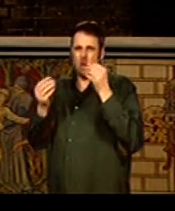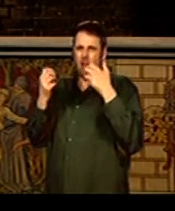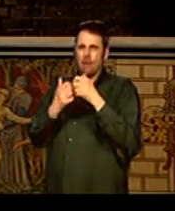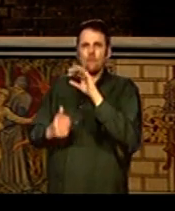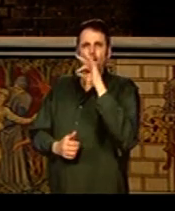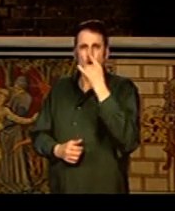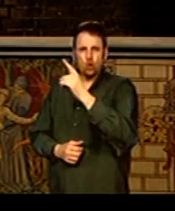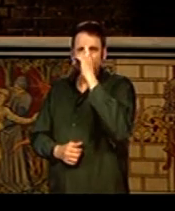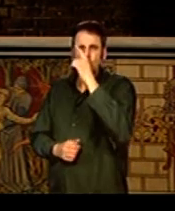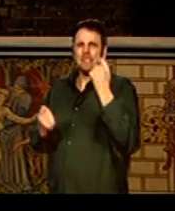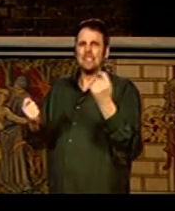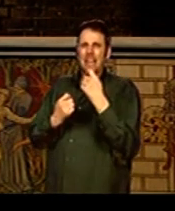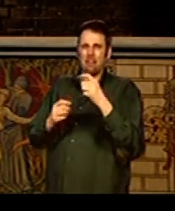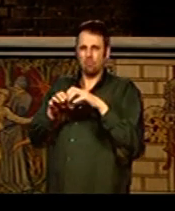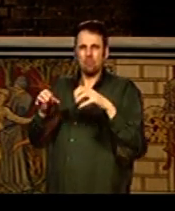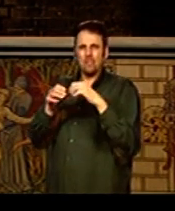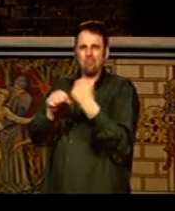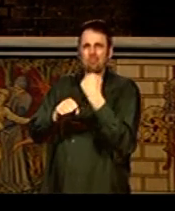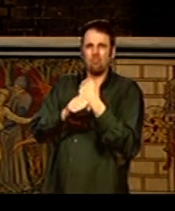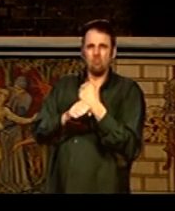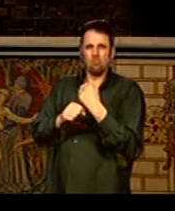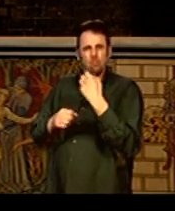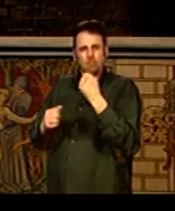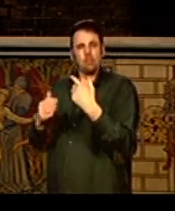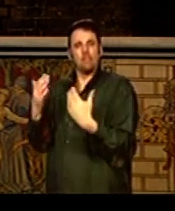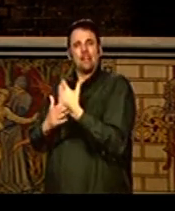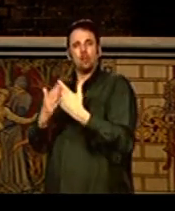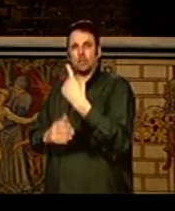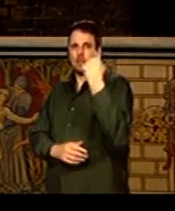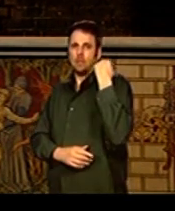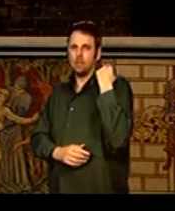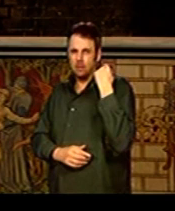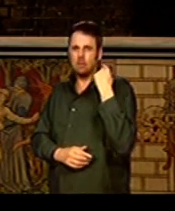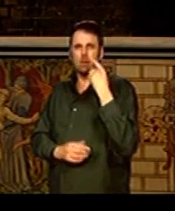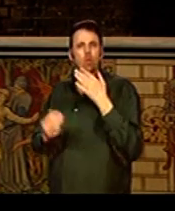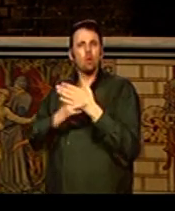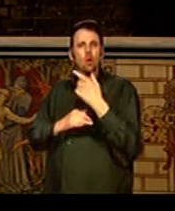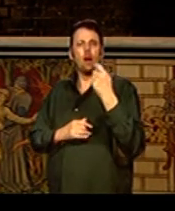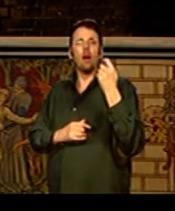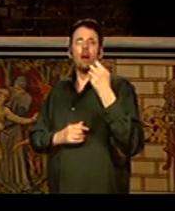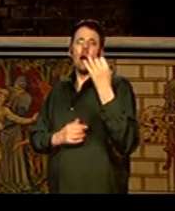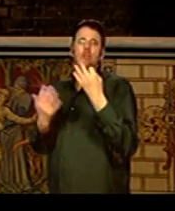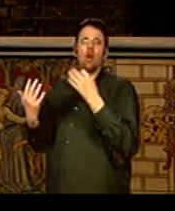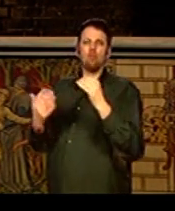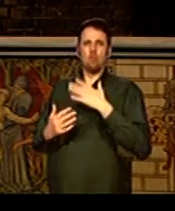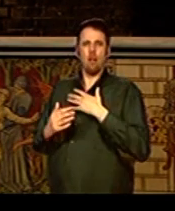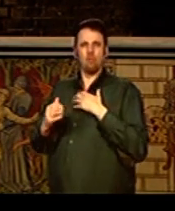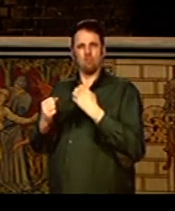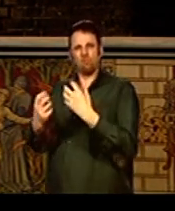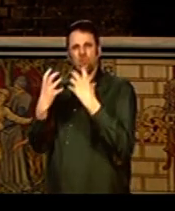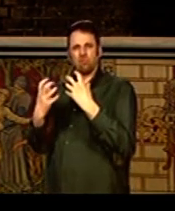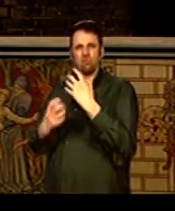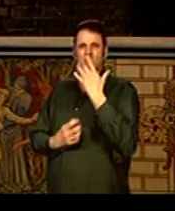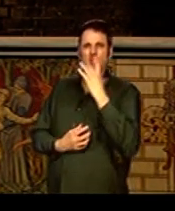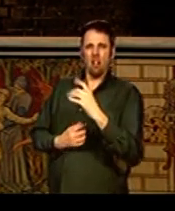Germany and in Italy, brick buildings had been very fashionable in the Middle Ages. And because the Victorians liked hard, bright